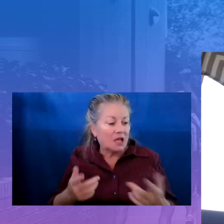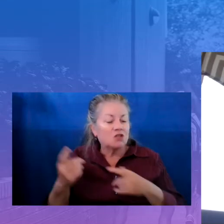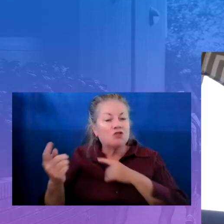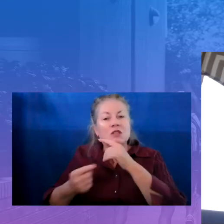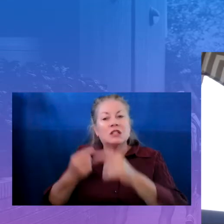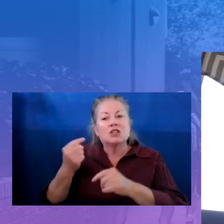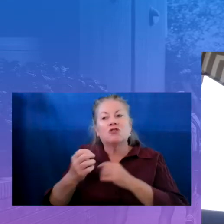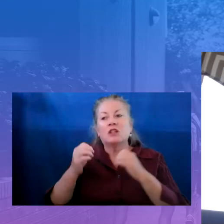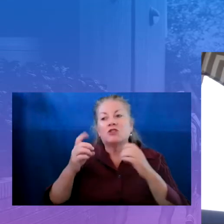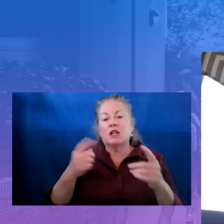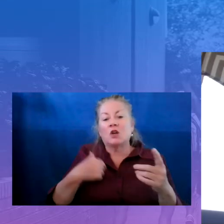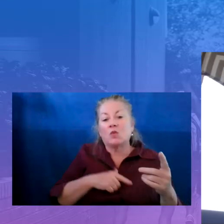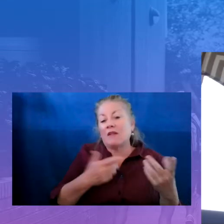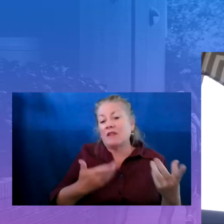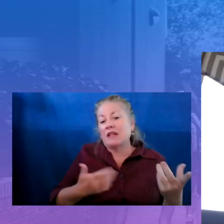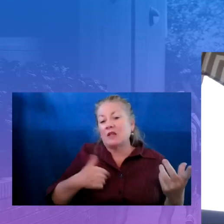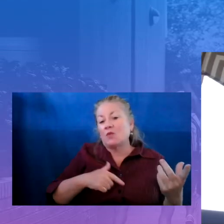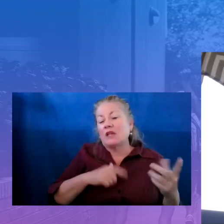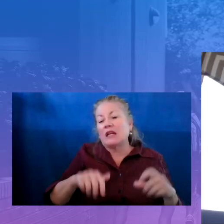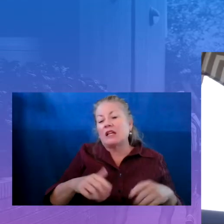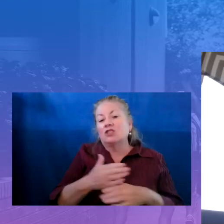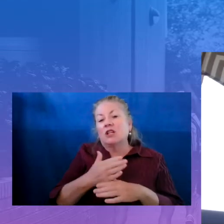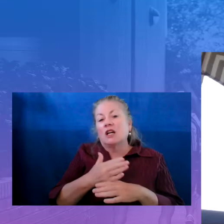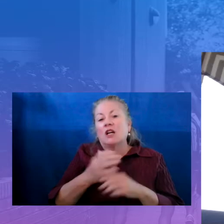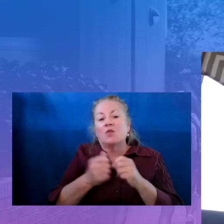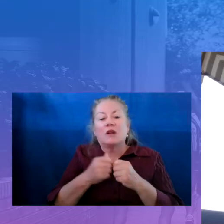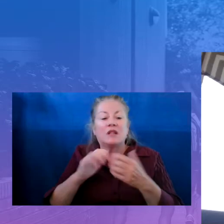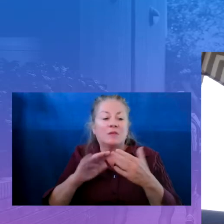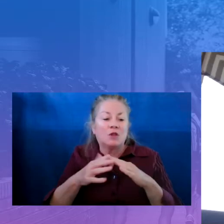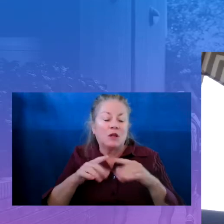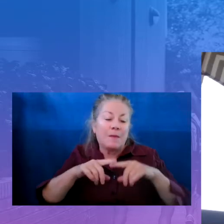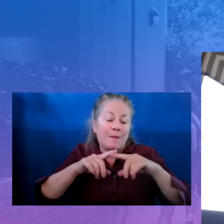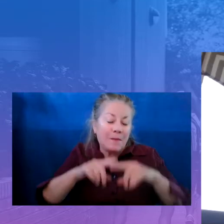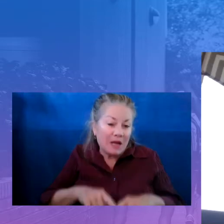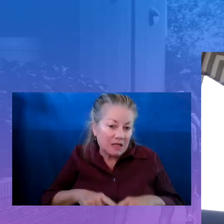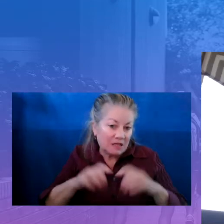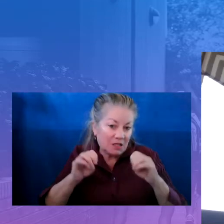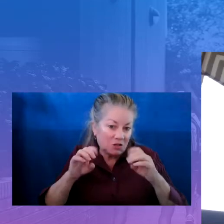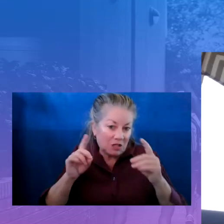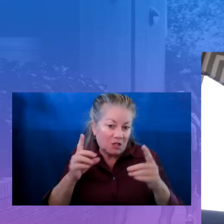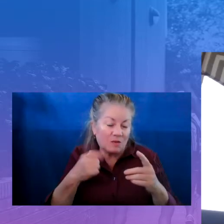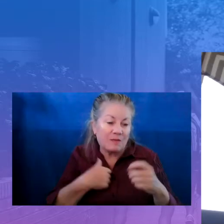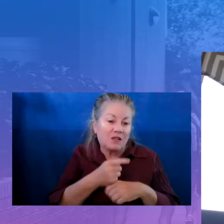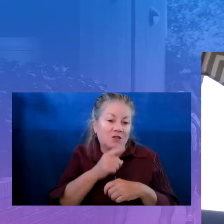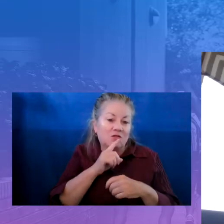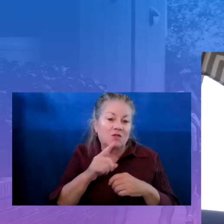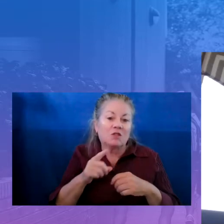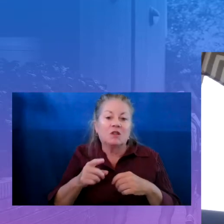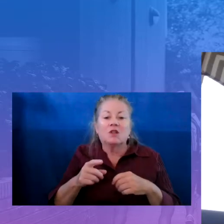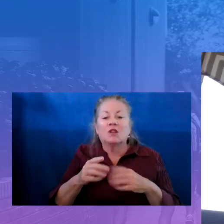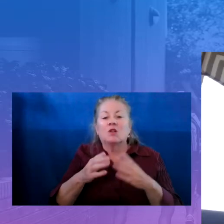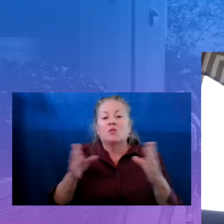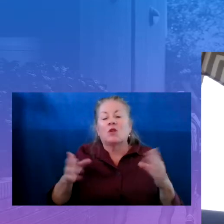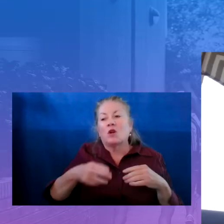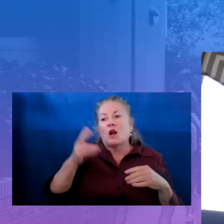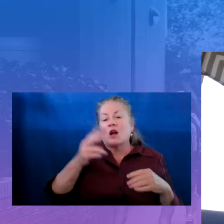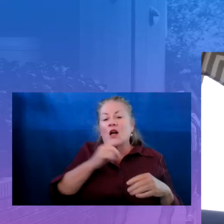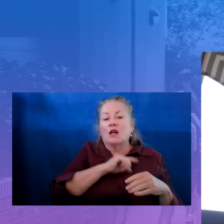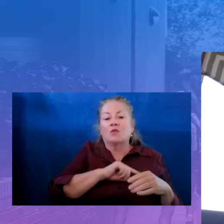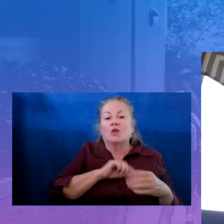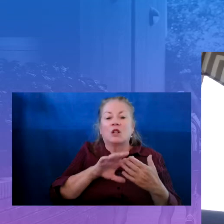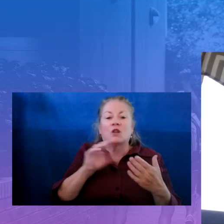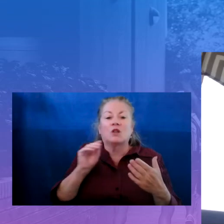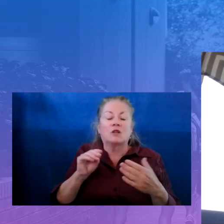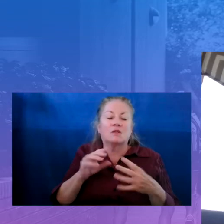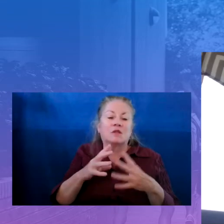share with community-based educators. We wanted to ensure broader high-quality learning. So the op spends a lot of time helping us understand